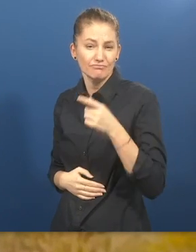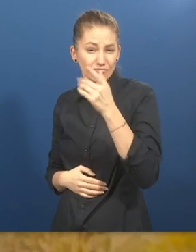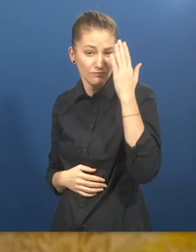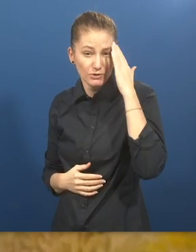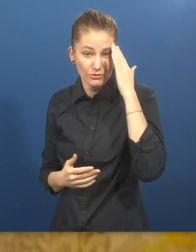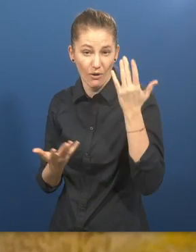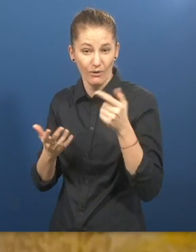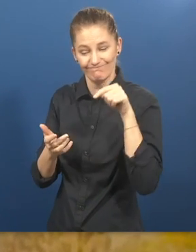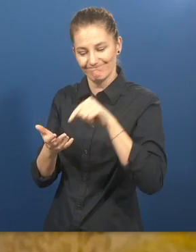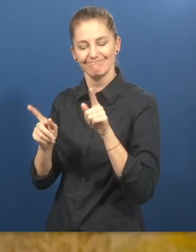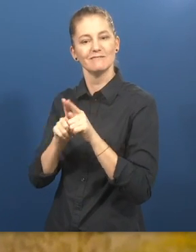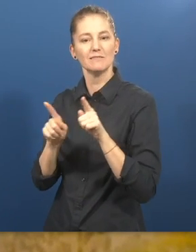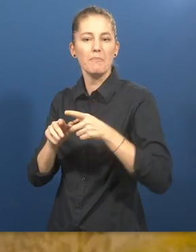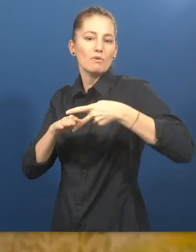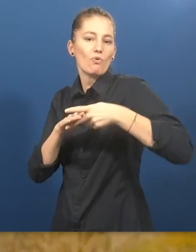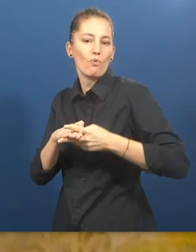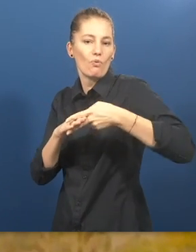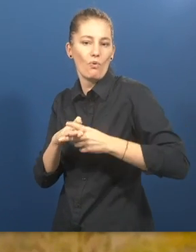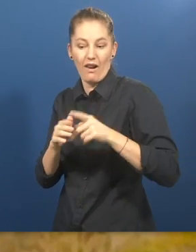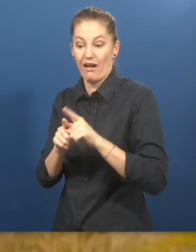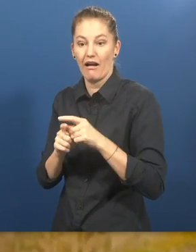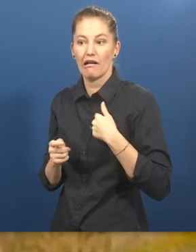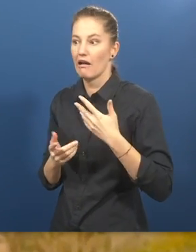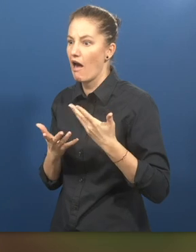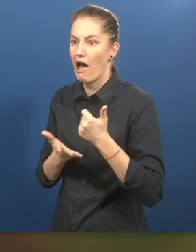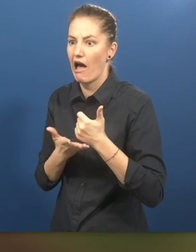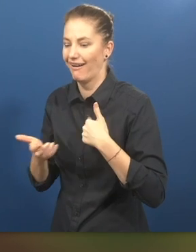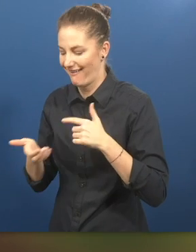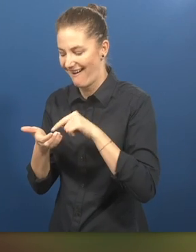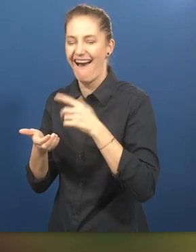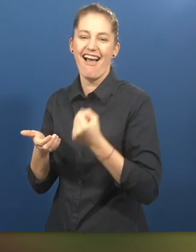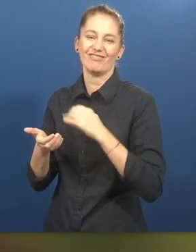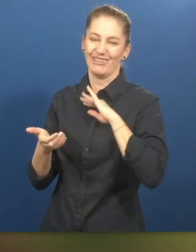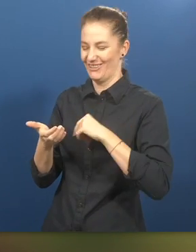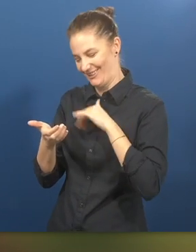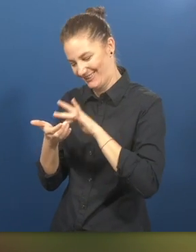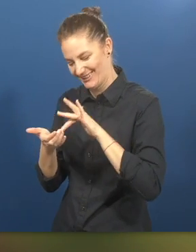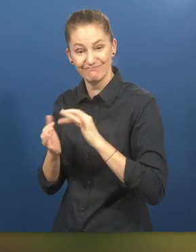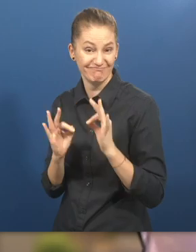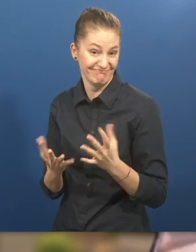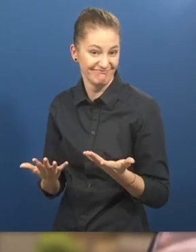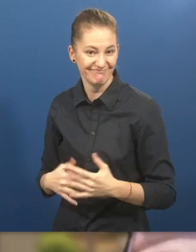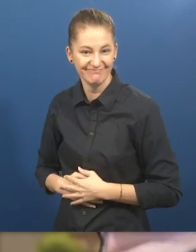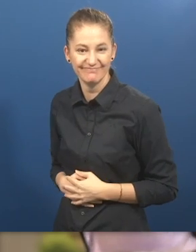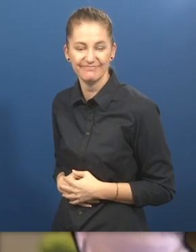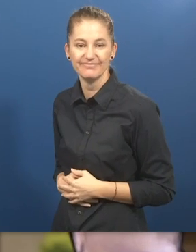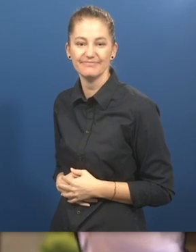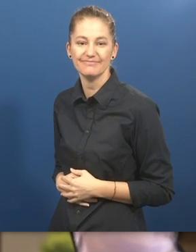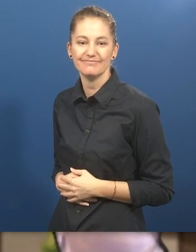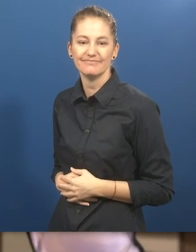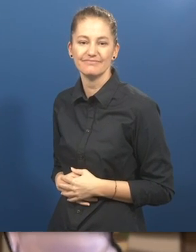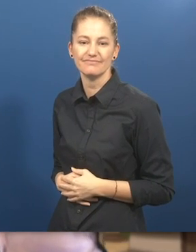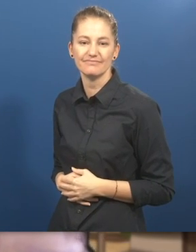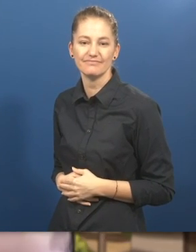ready tool in my hand to help clarify. Next interview, Pu Wong Ha found the Association for Children with